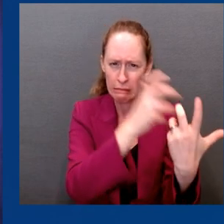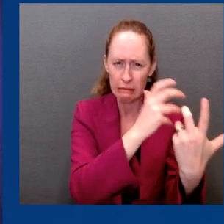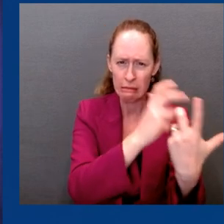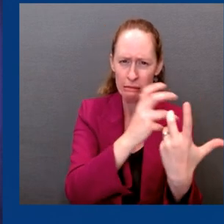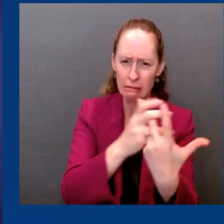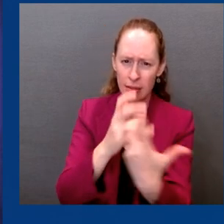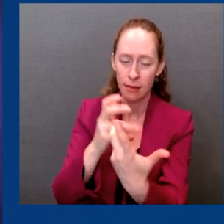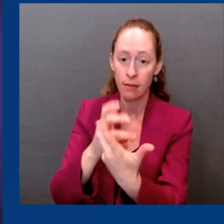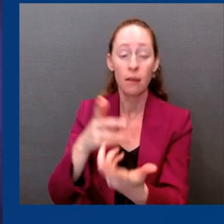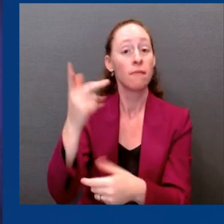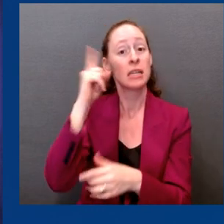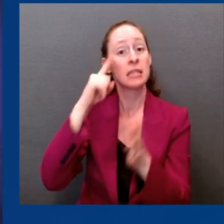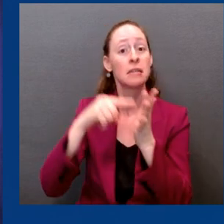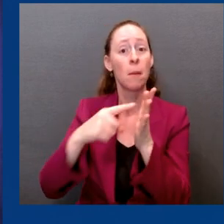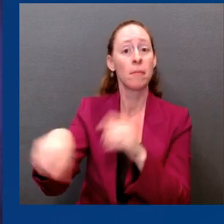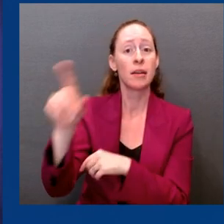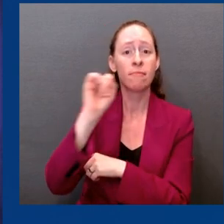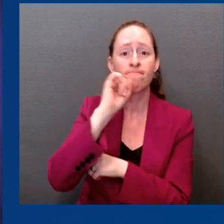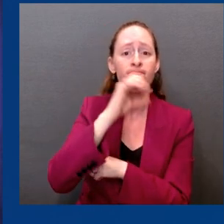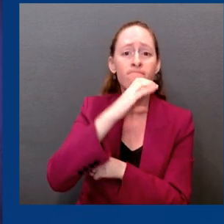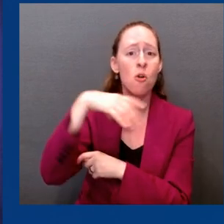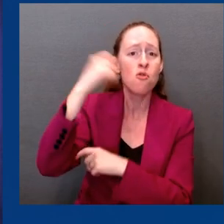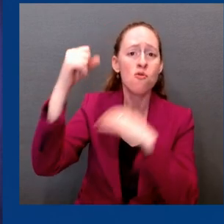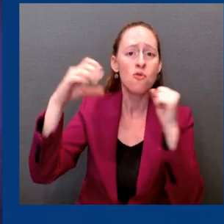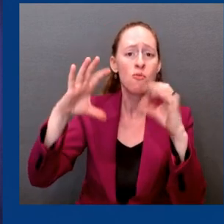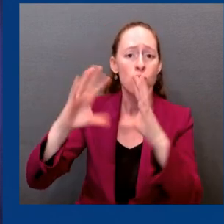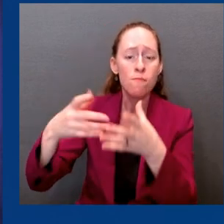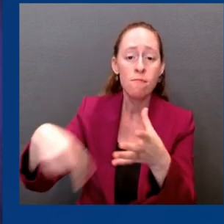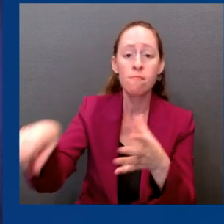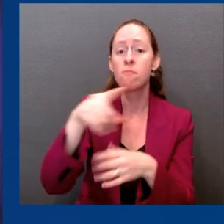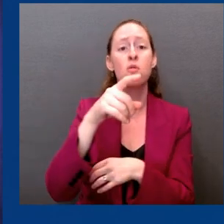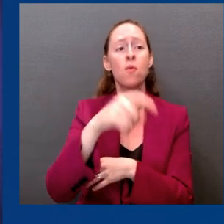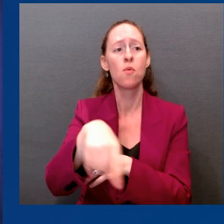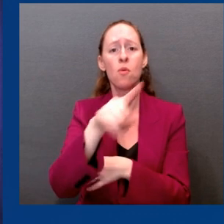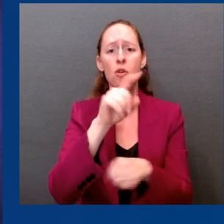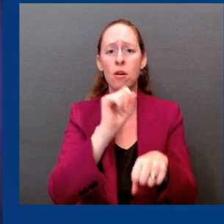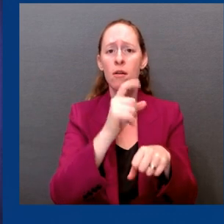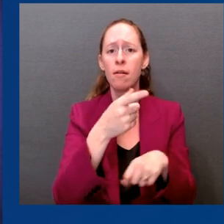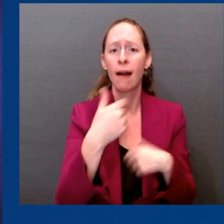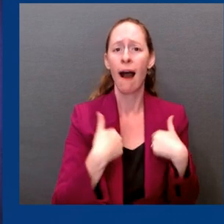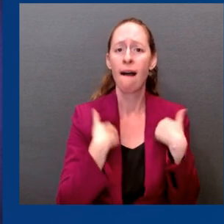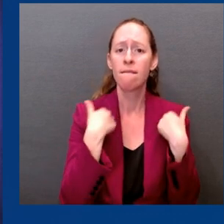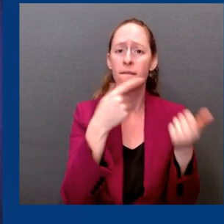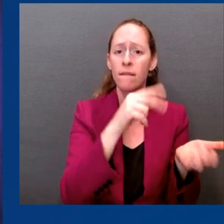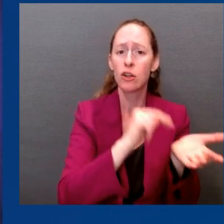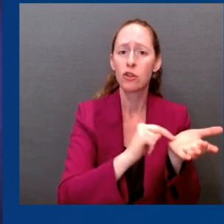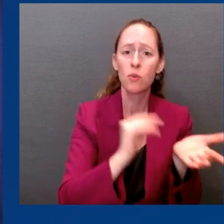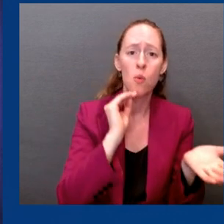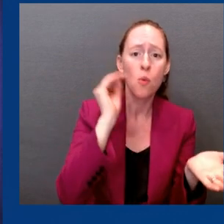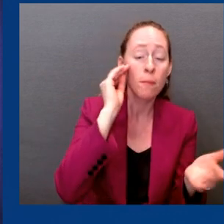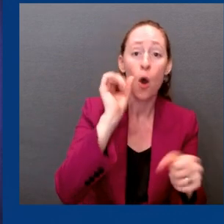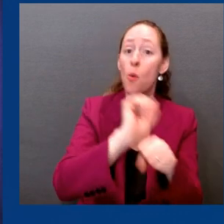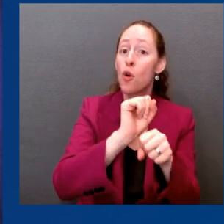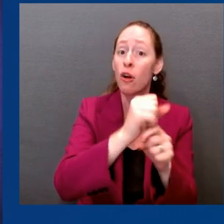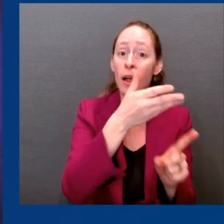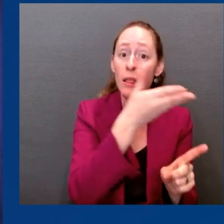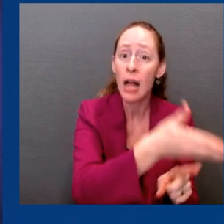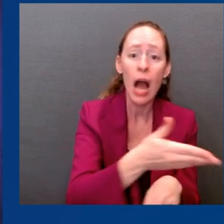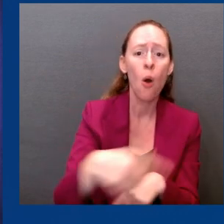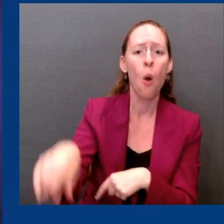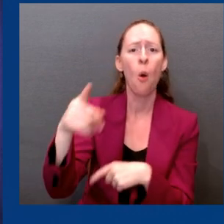care settings like nursing homes, and others who are particularly vulnerable. The pandemic isn't over.